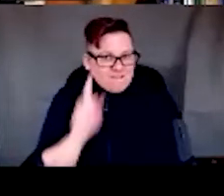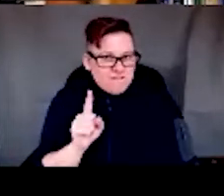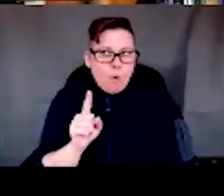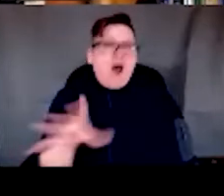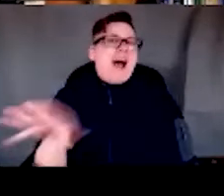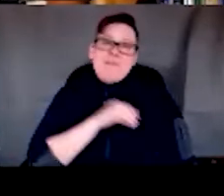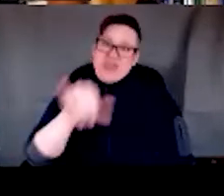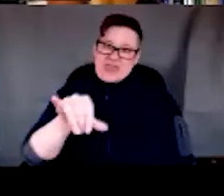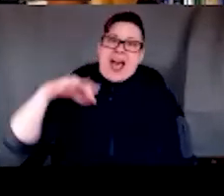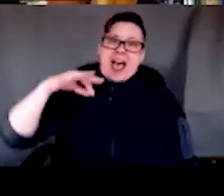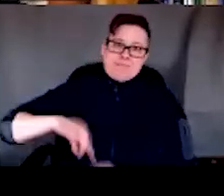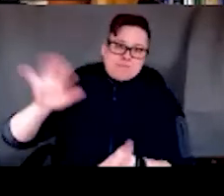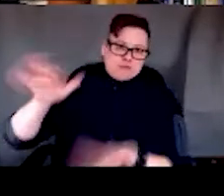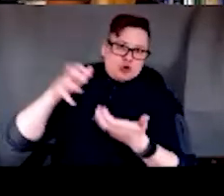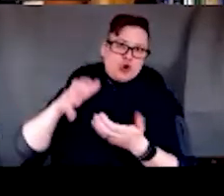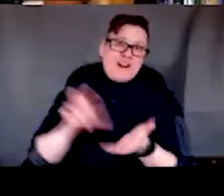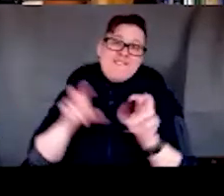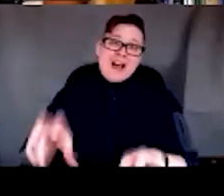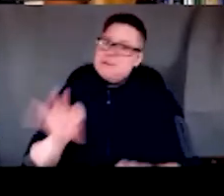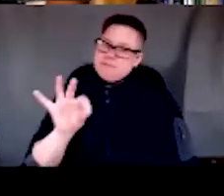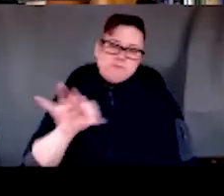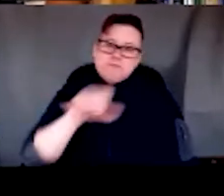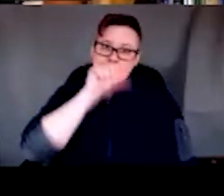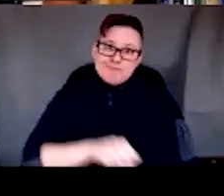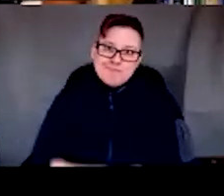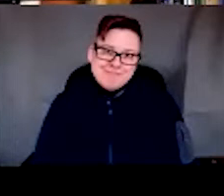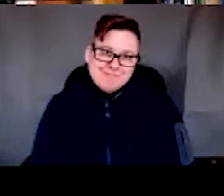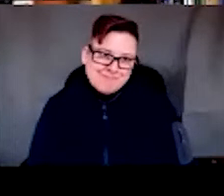take it. That's a great ROI for my standpoint.